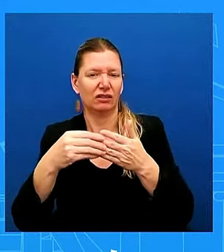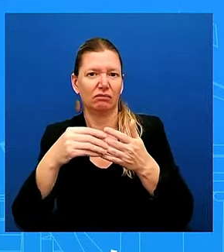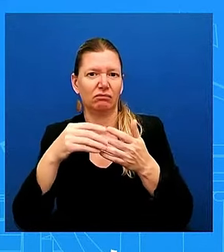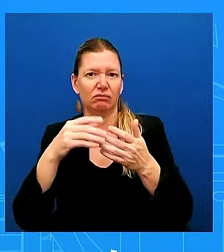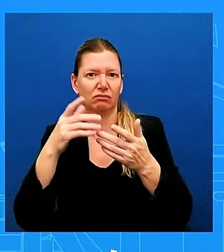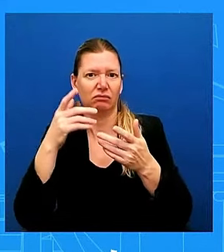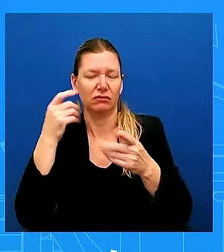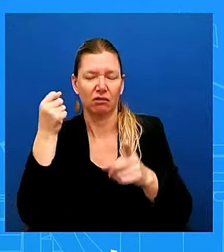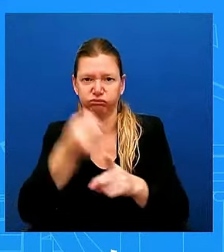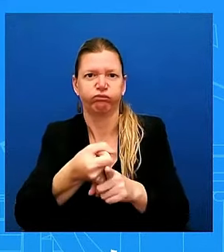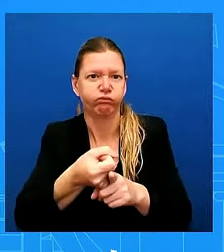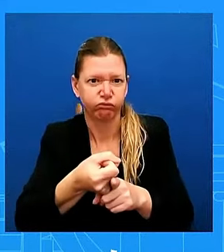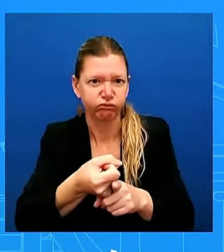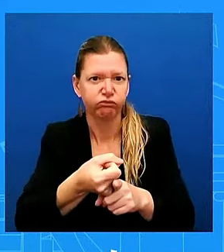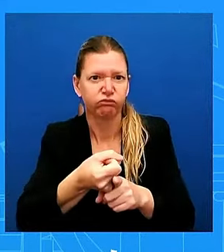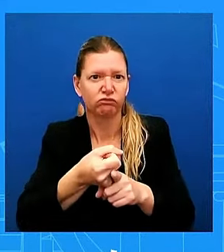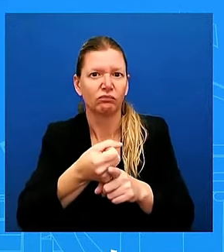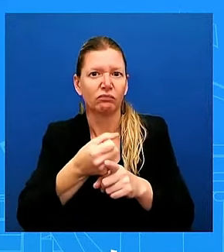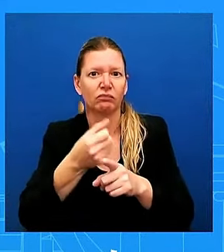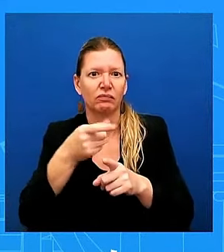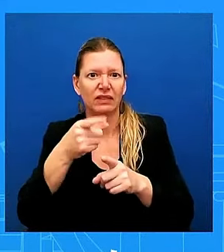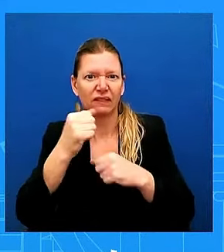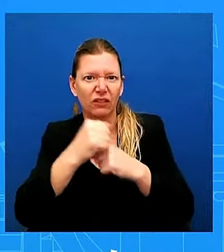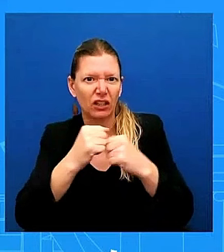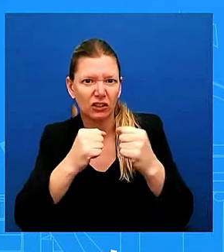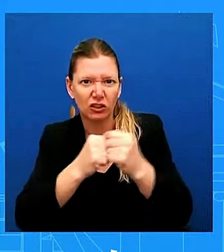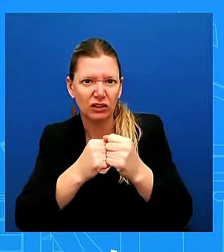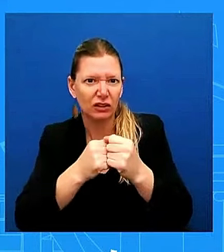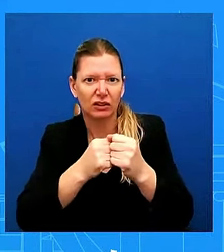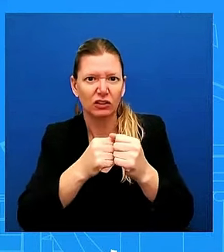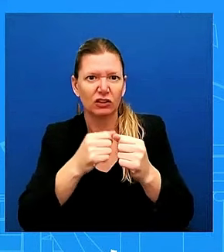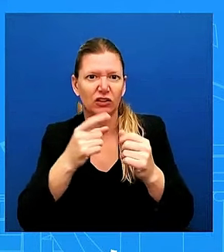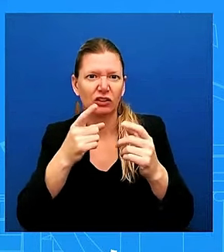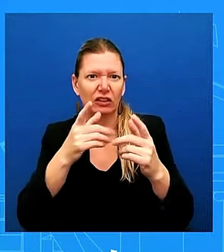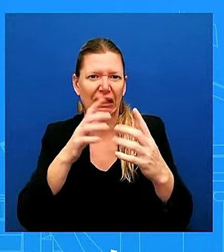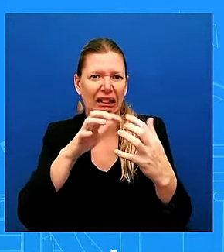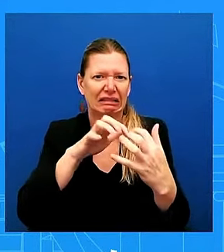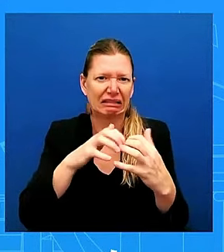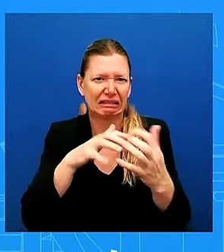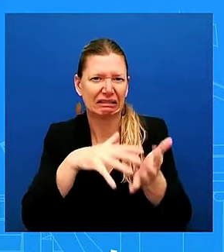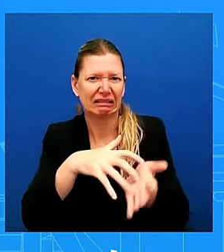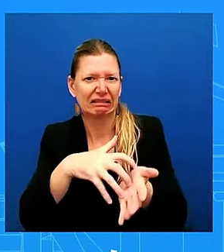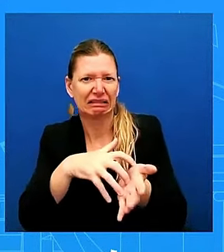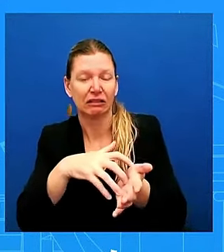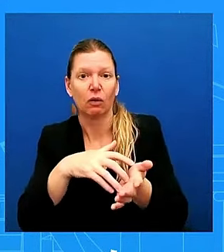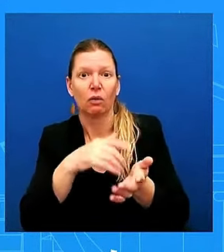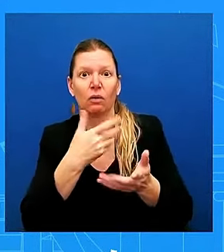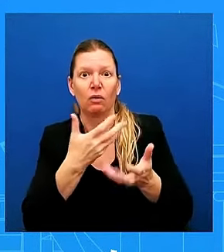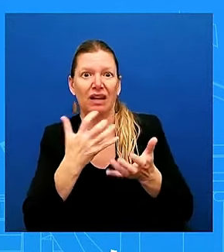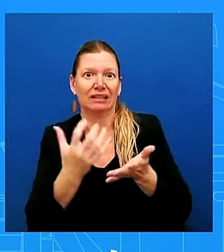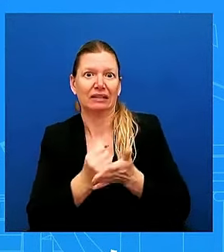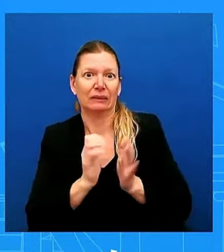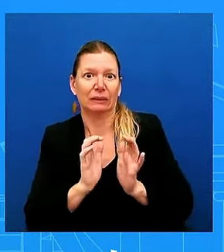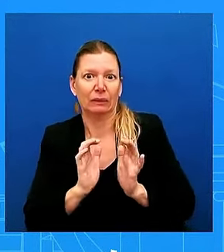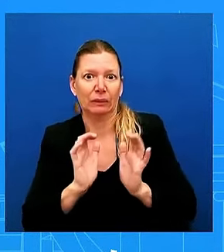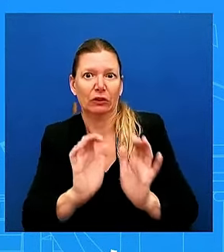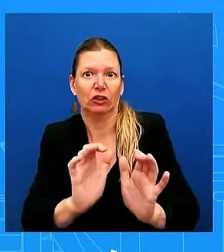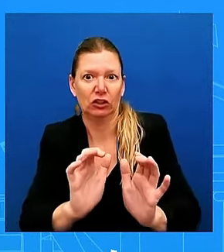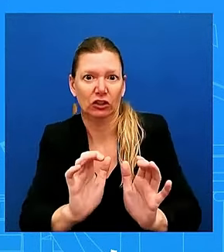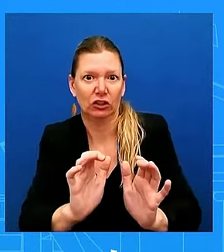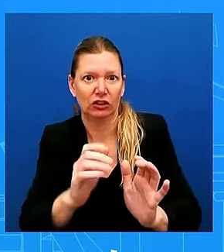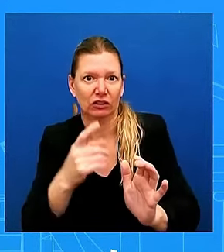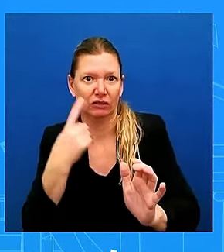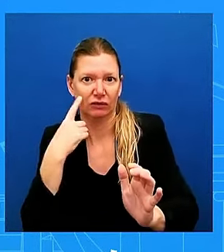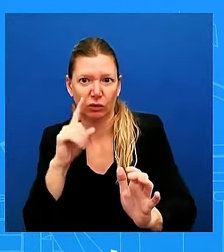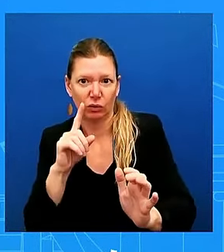comment on, uh, sources or reporting out there. Uh, that is, uh, that is not something that I'm going to speak to sourcing that I can't even,